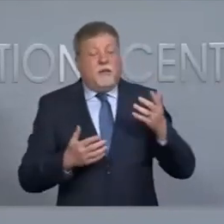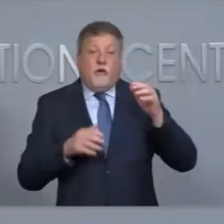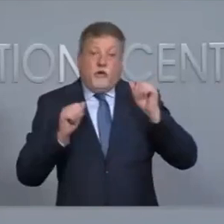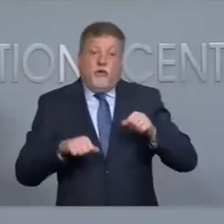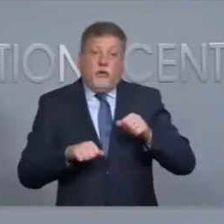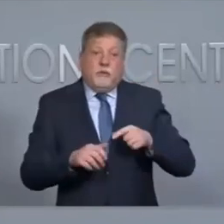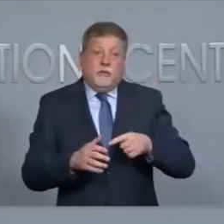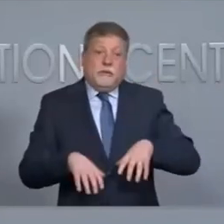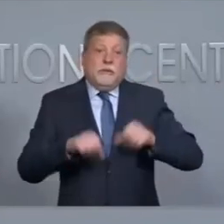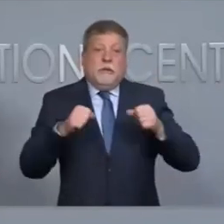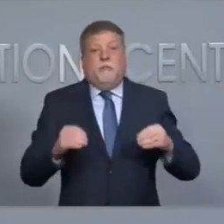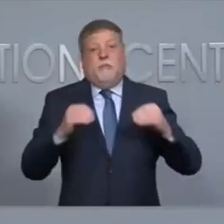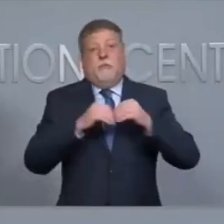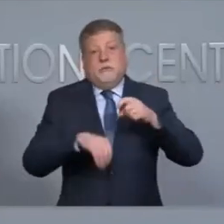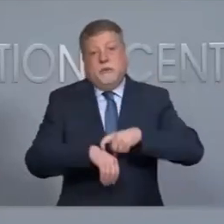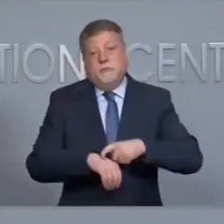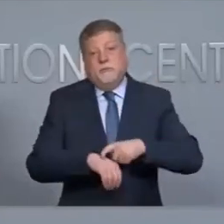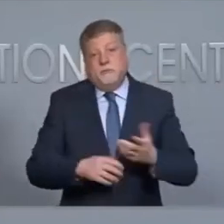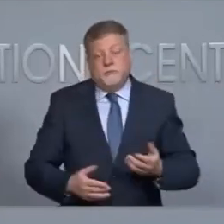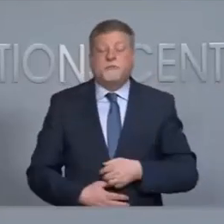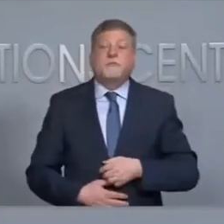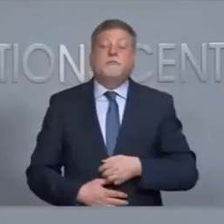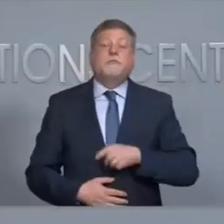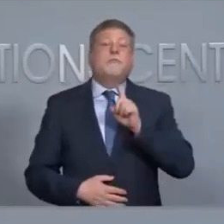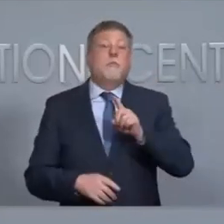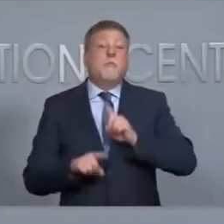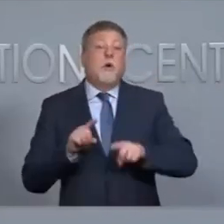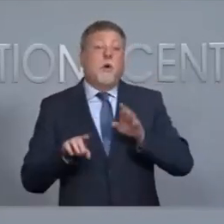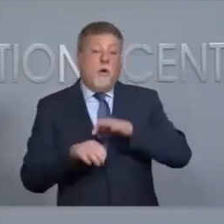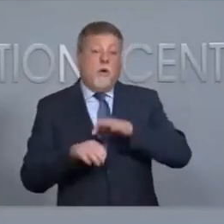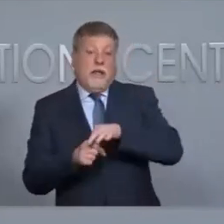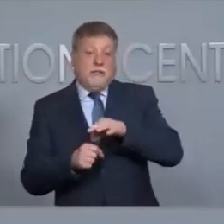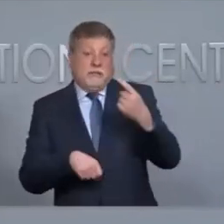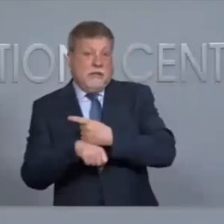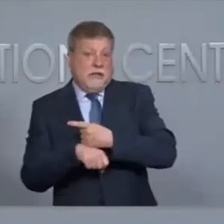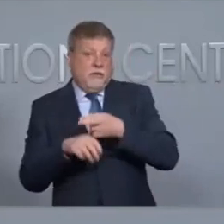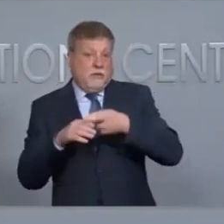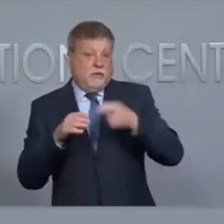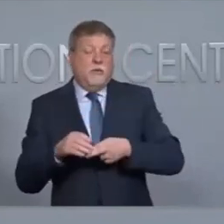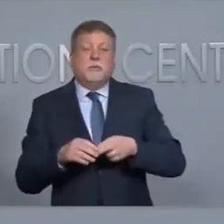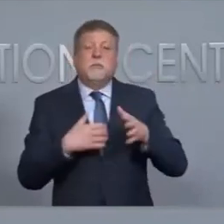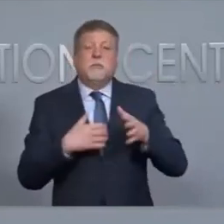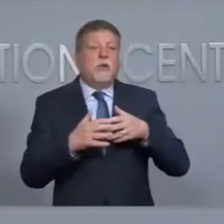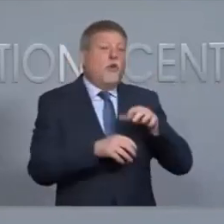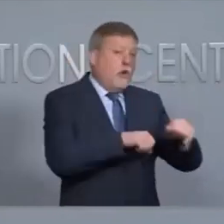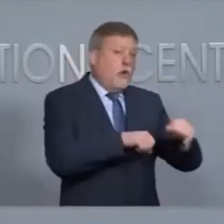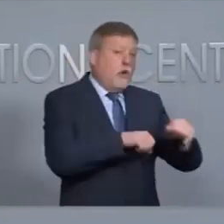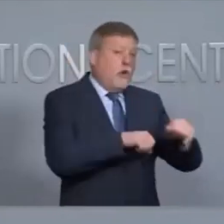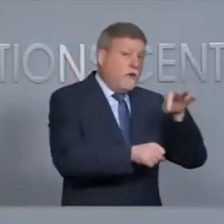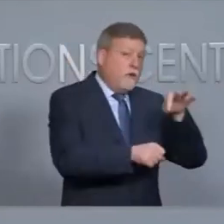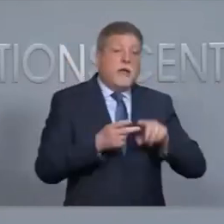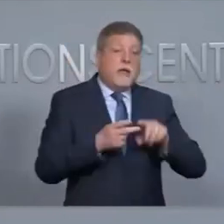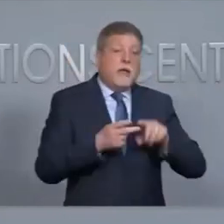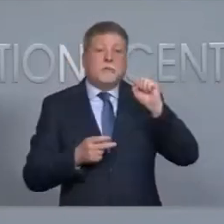may take some time with election day results whether they're early voting results absentee results or election day